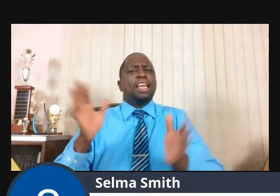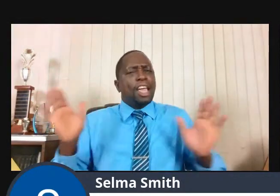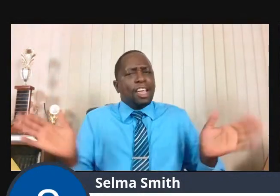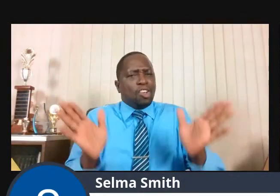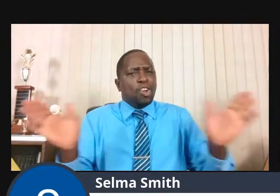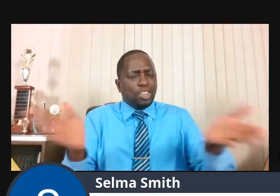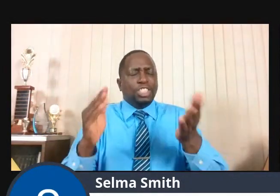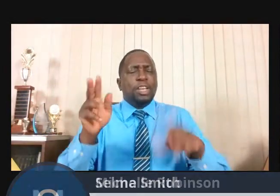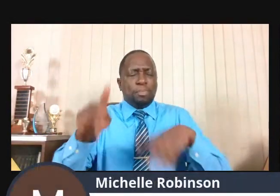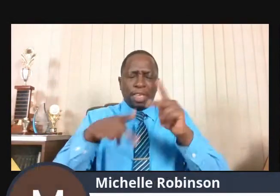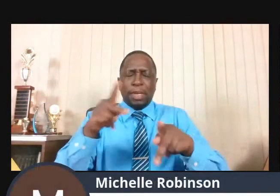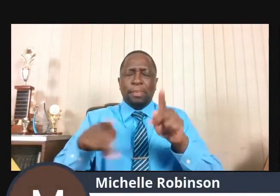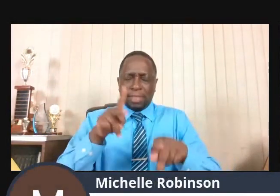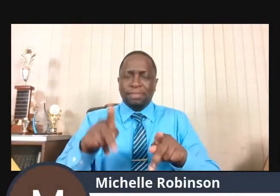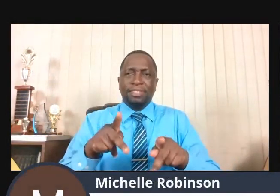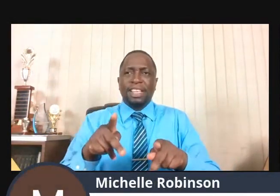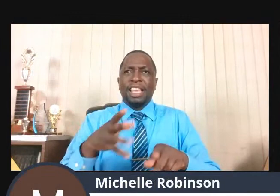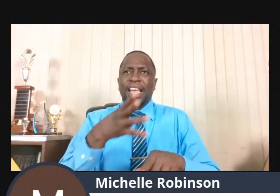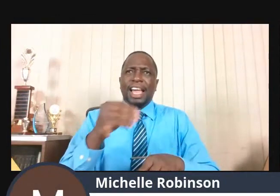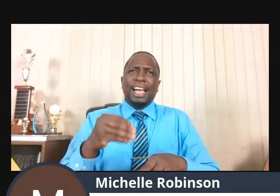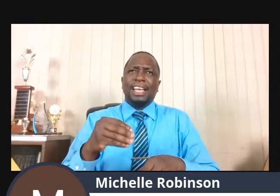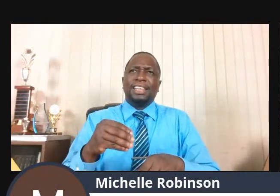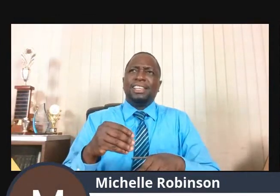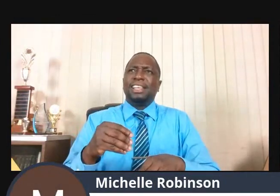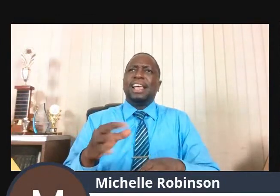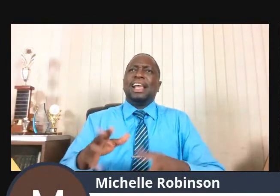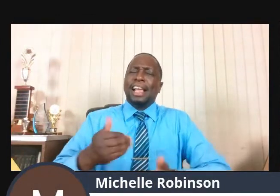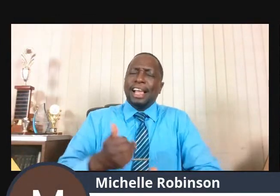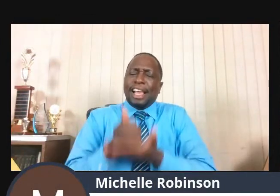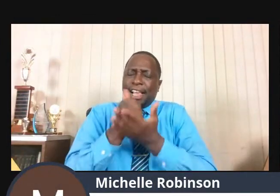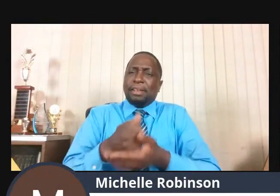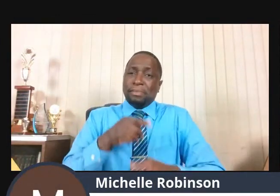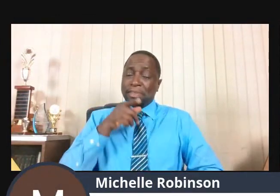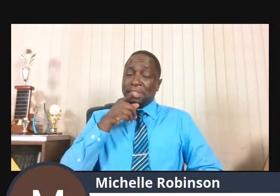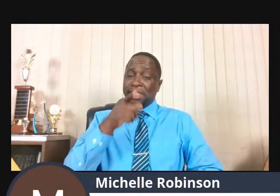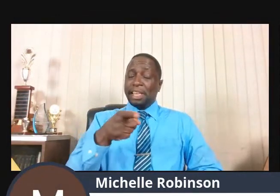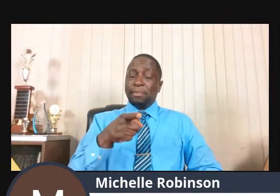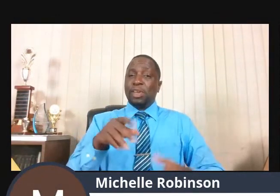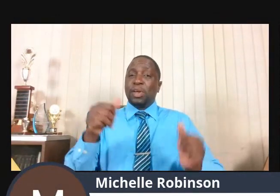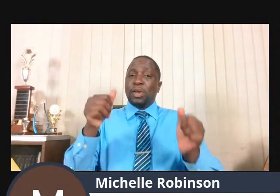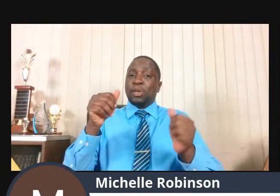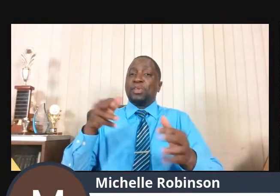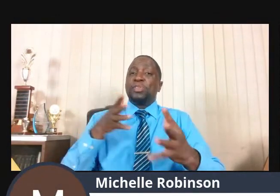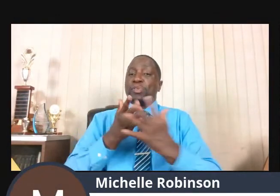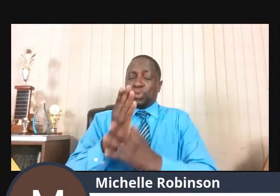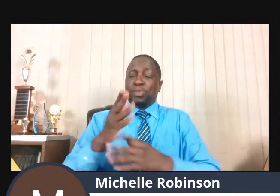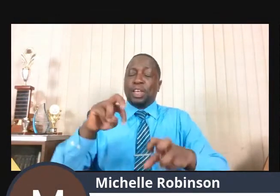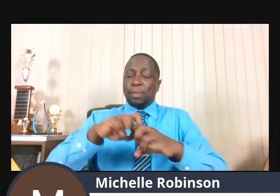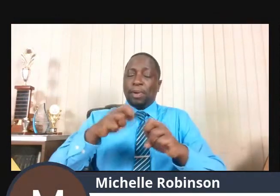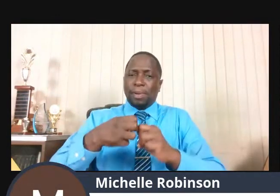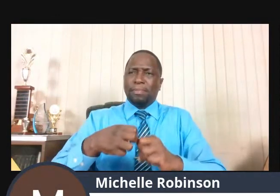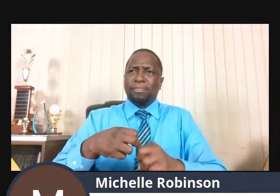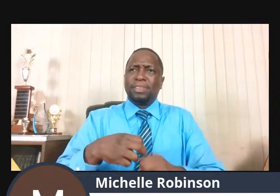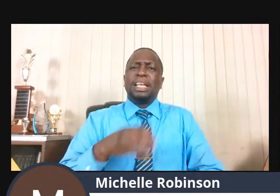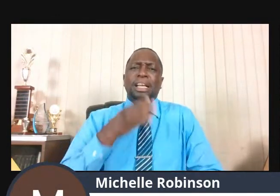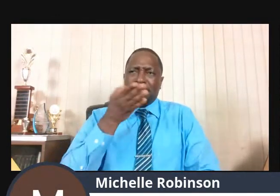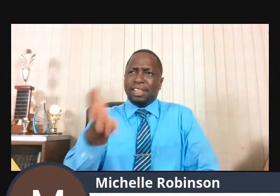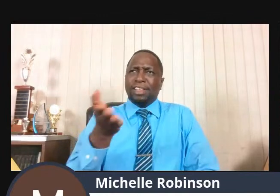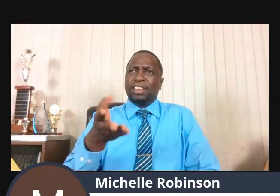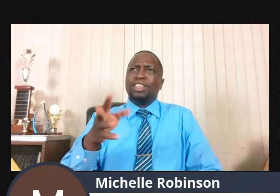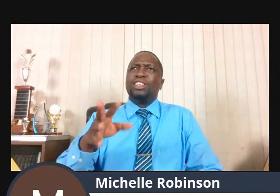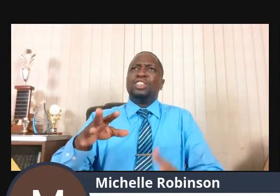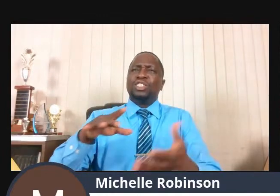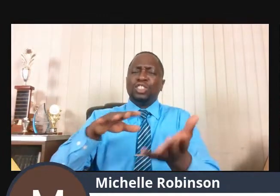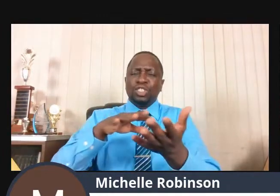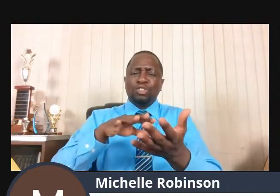draw from within and come up with solutions. There are students all over the world who are graduating right now